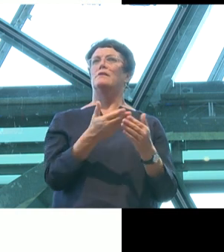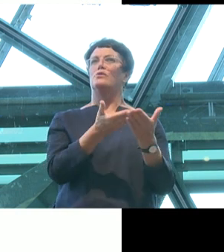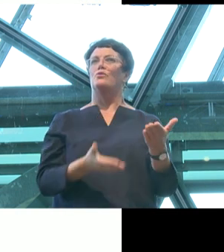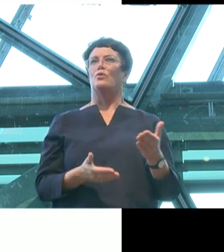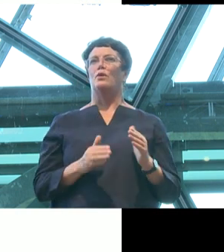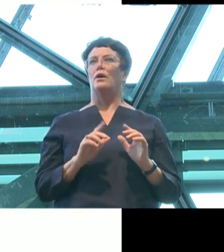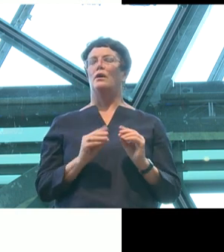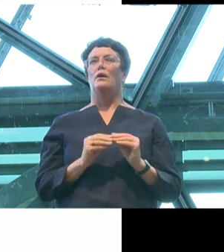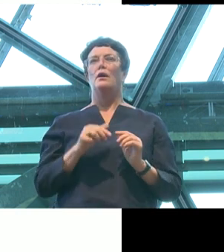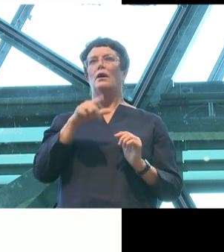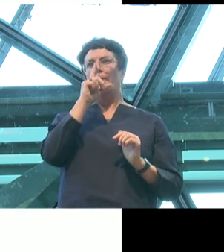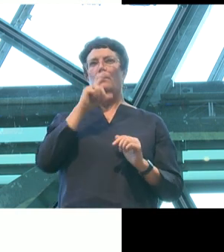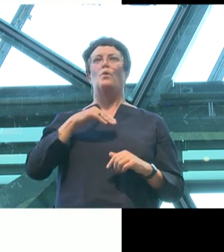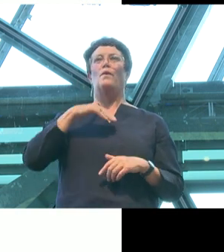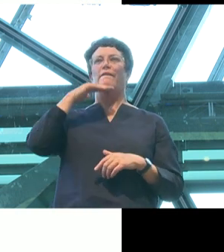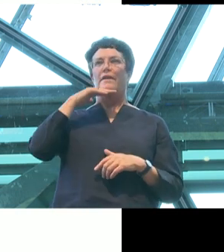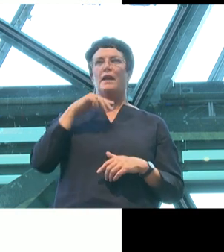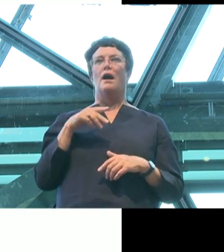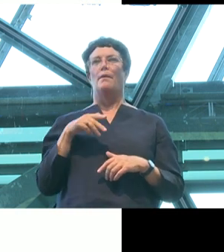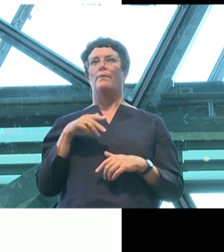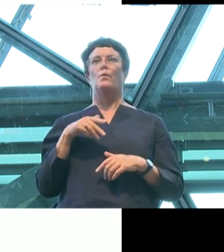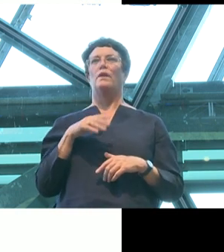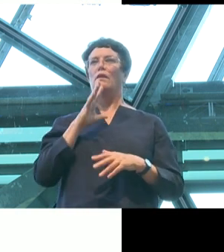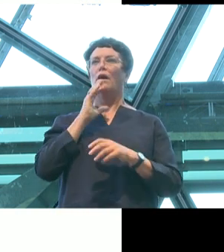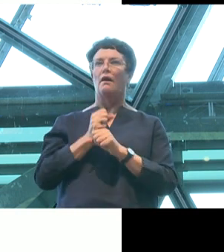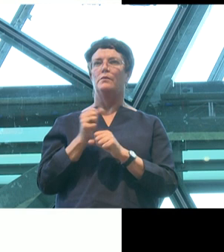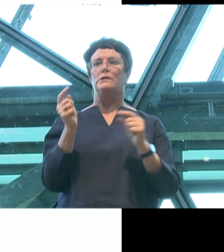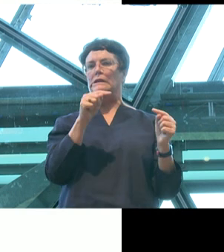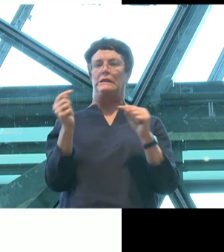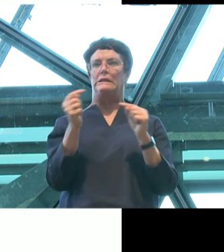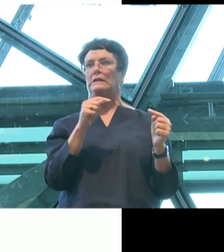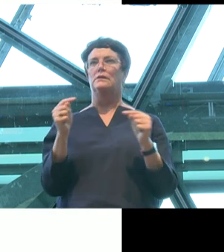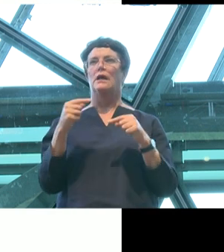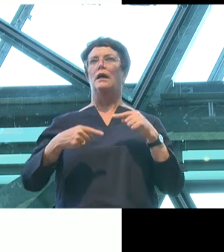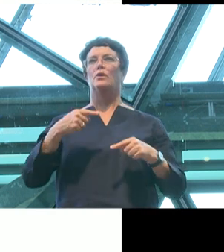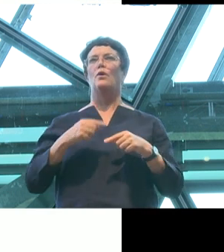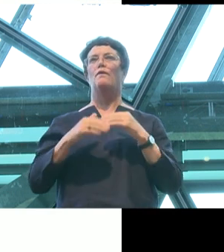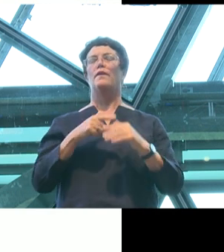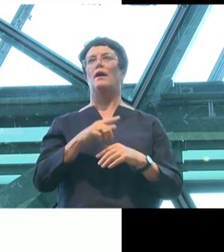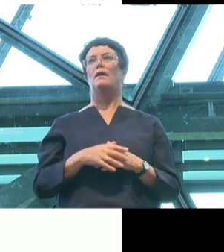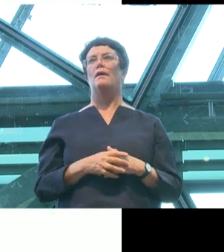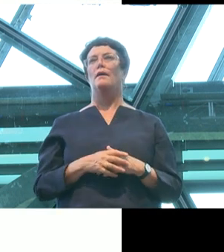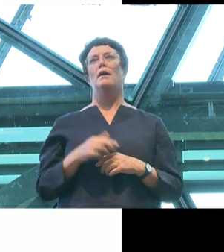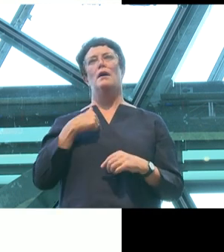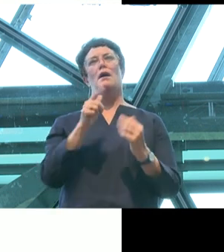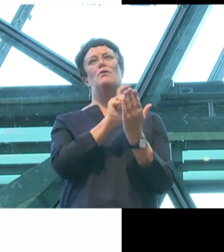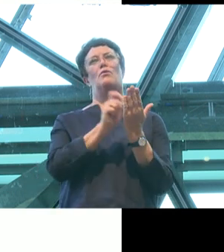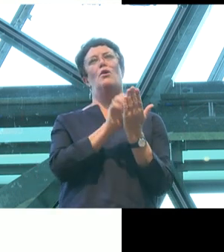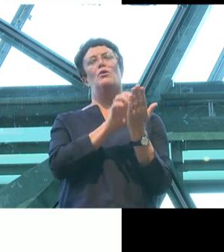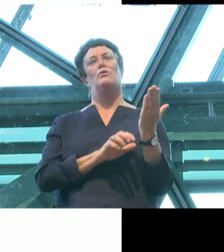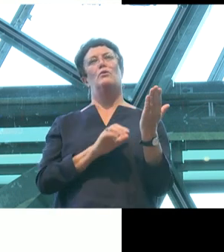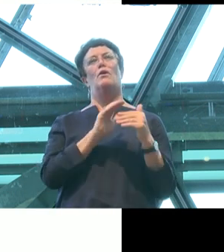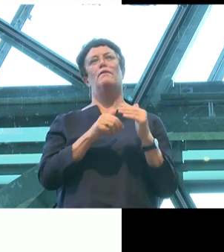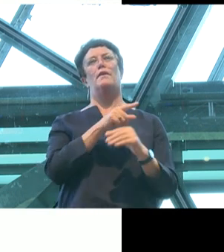tired of seeing Safe Schools used as a handy battleground to score points in a bigger culture war. And I wrote it for anyone who wondered why so